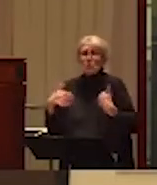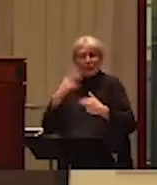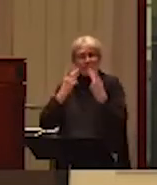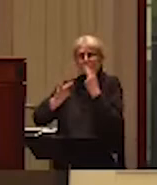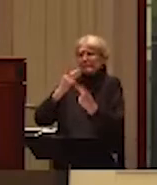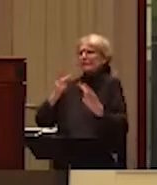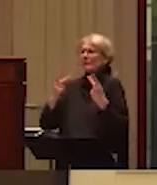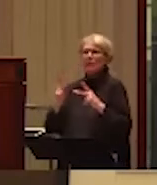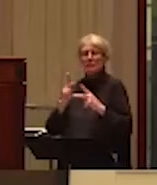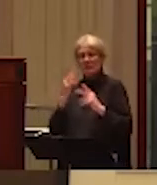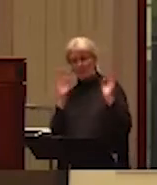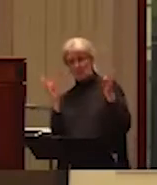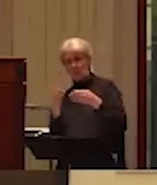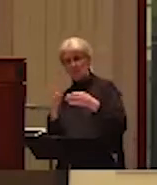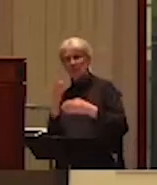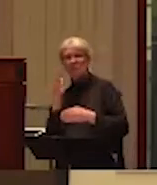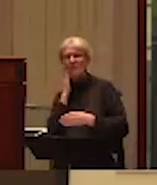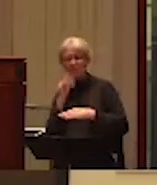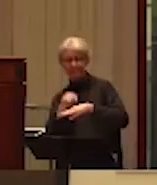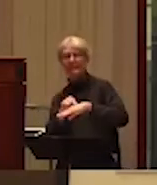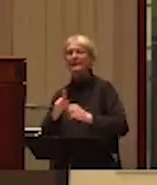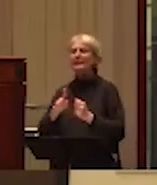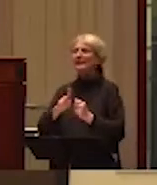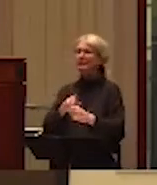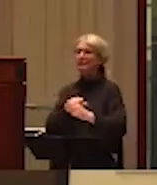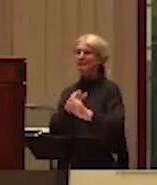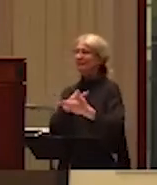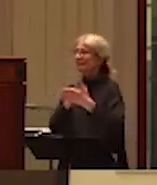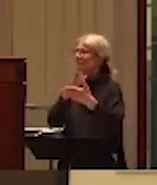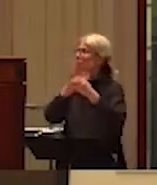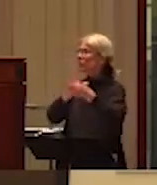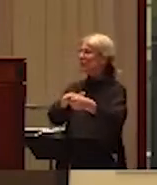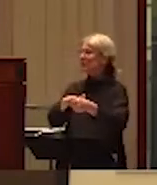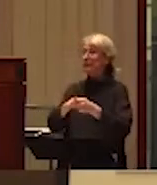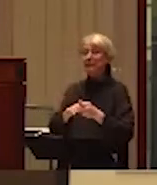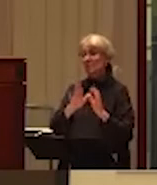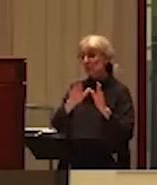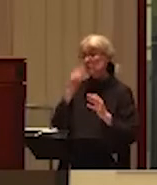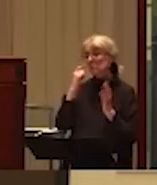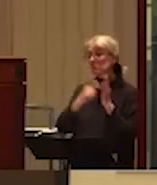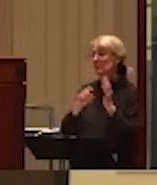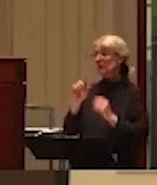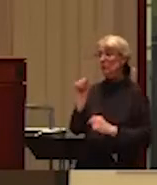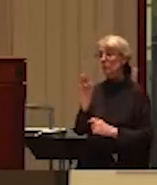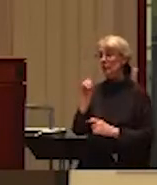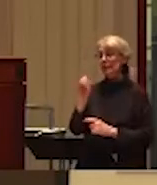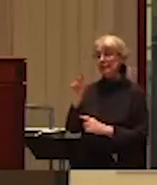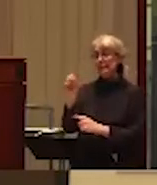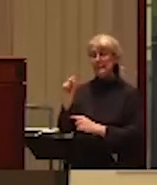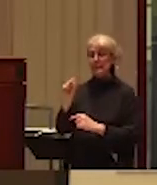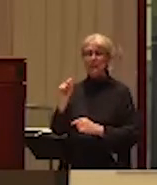I am happy to say when I work out in the Tri-Cities, they're out in